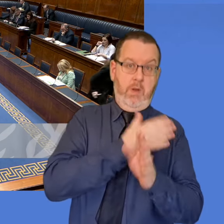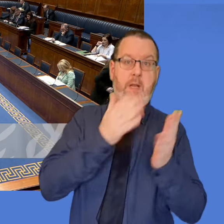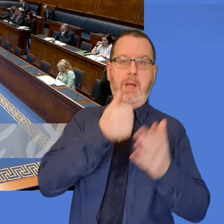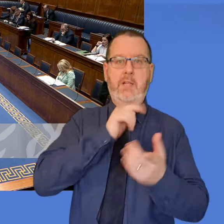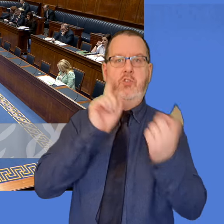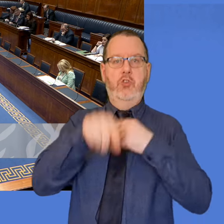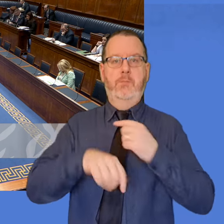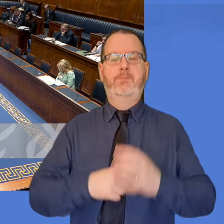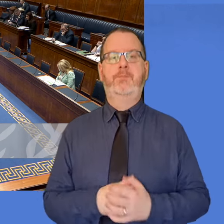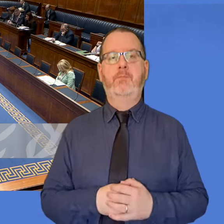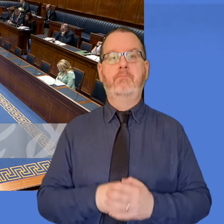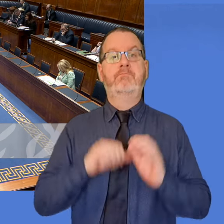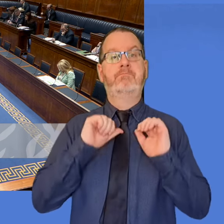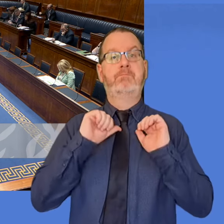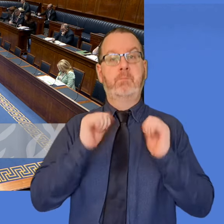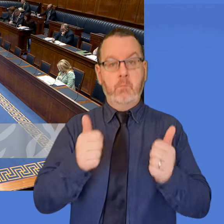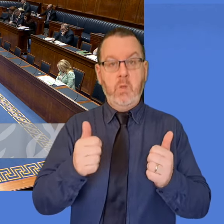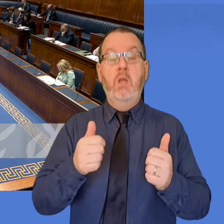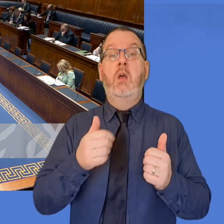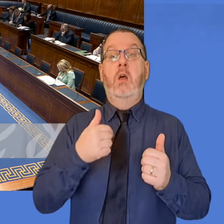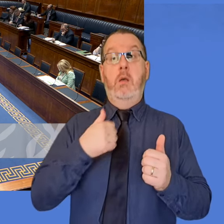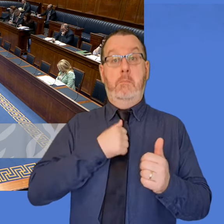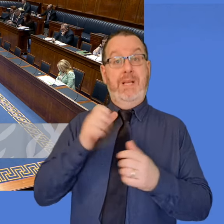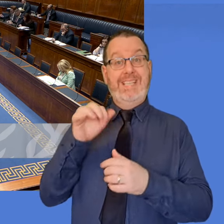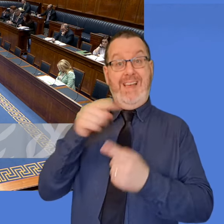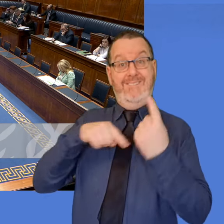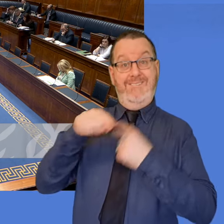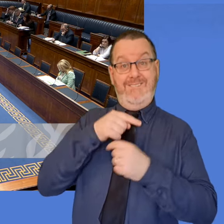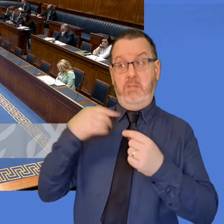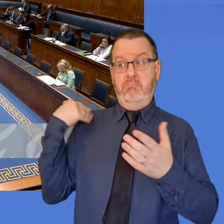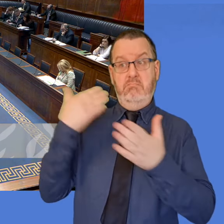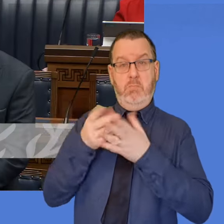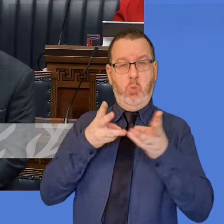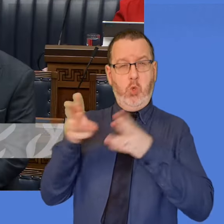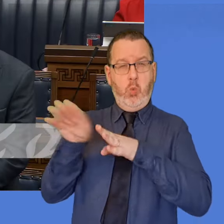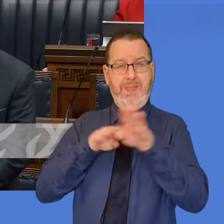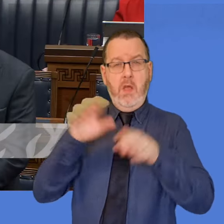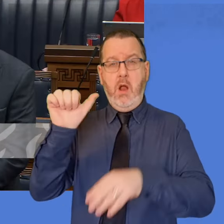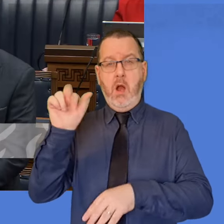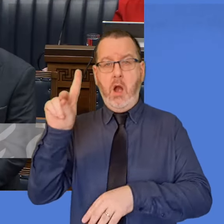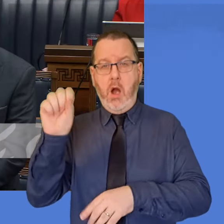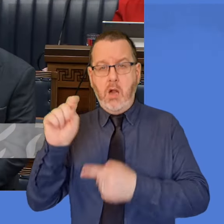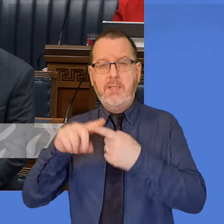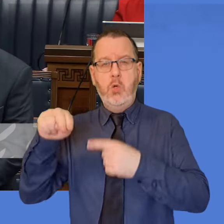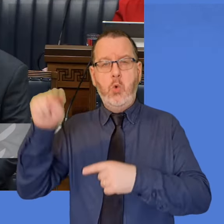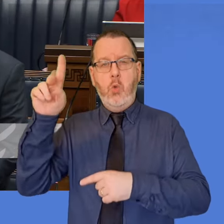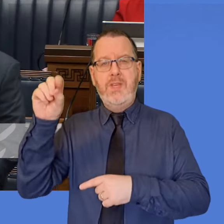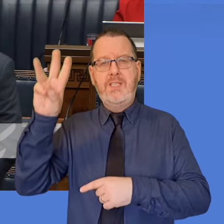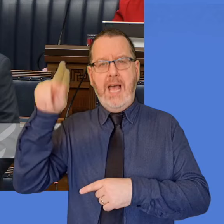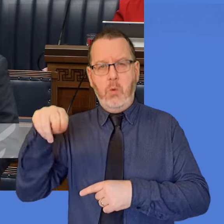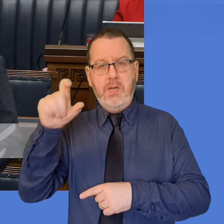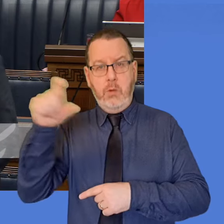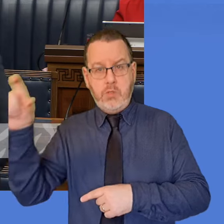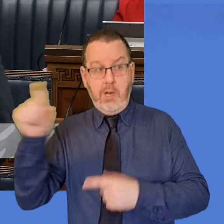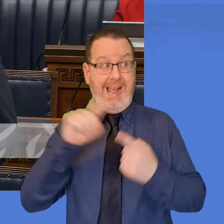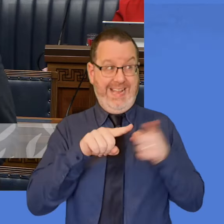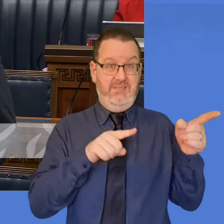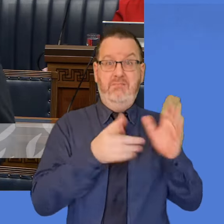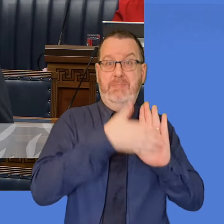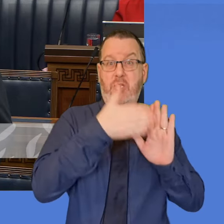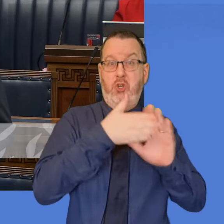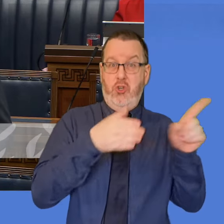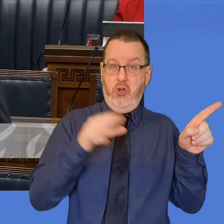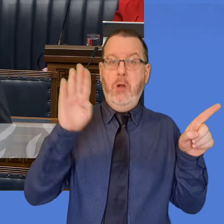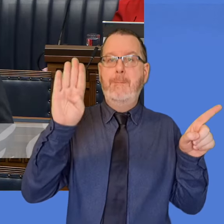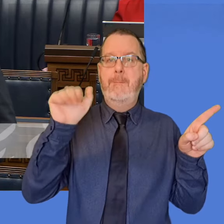Mr Speaker, my officials have been working closely with Ards and North Downborough Council and the developer Bangor Marine to bring forward plans